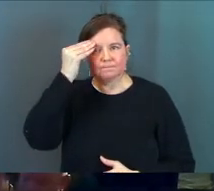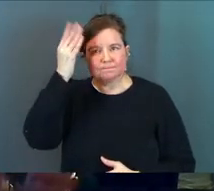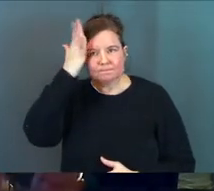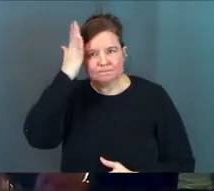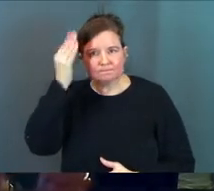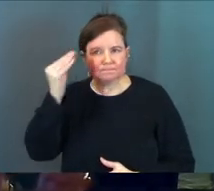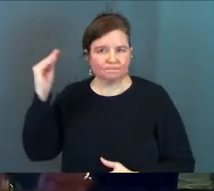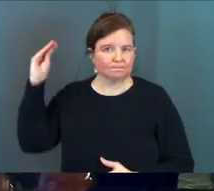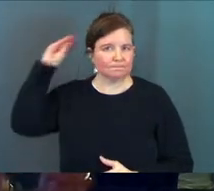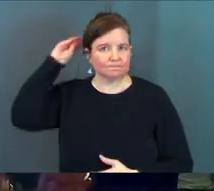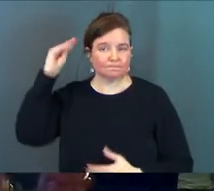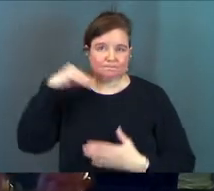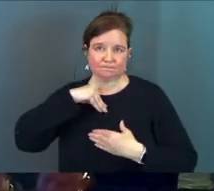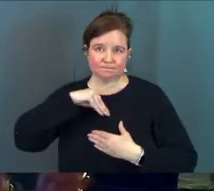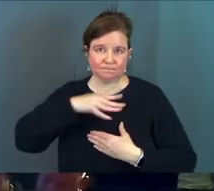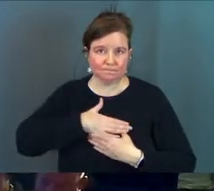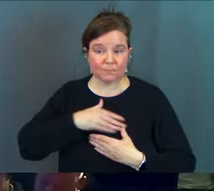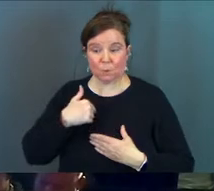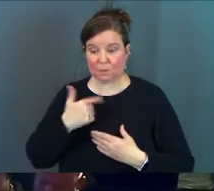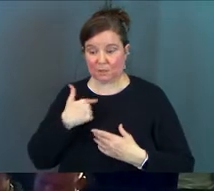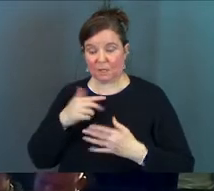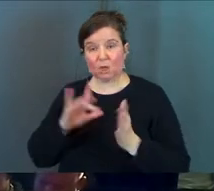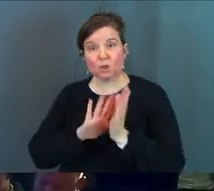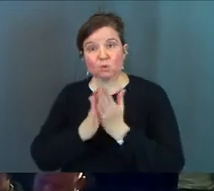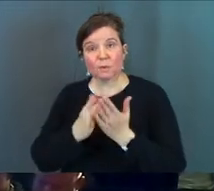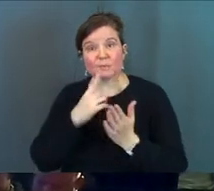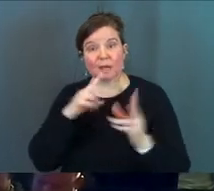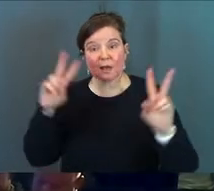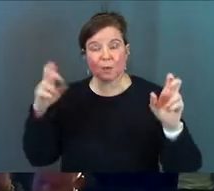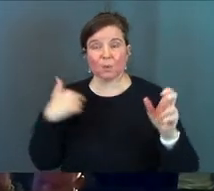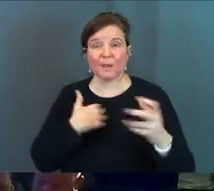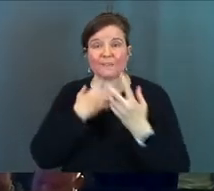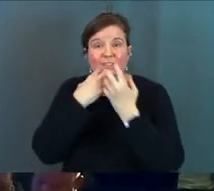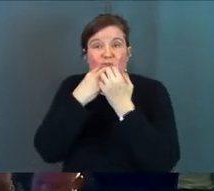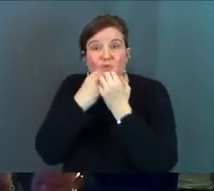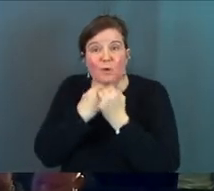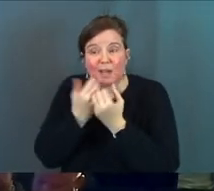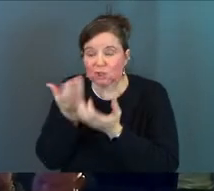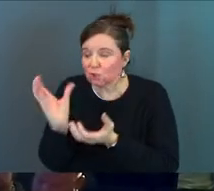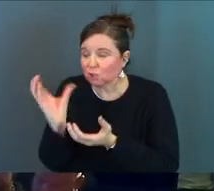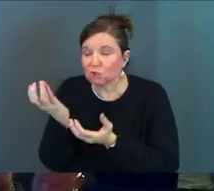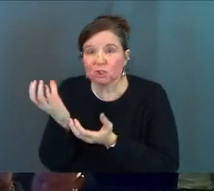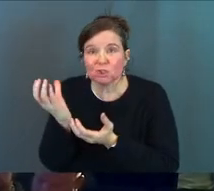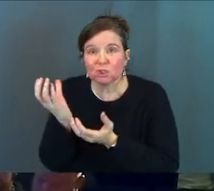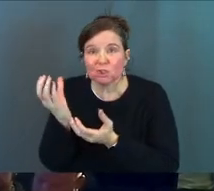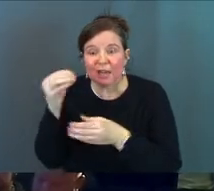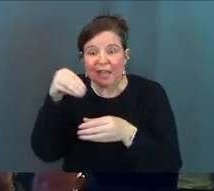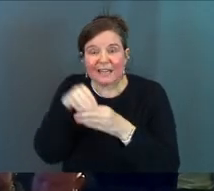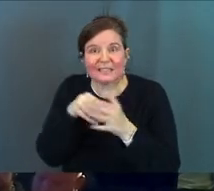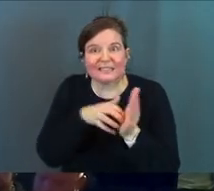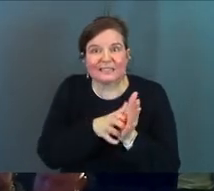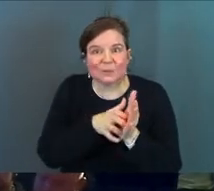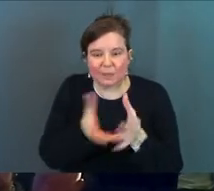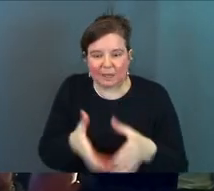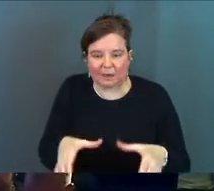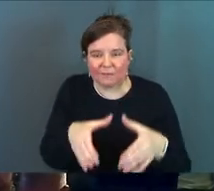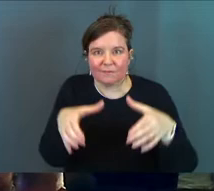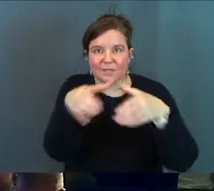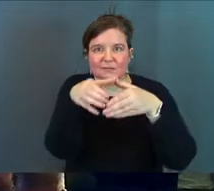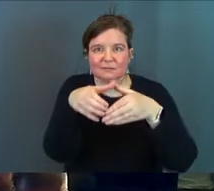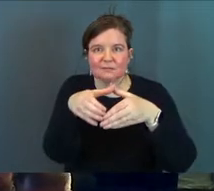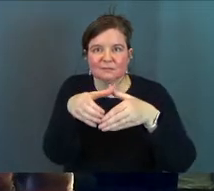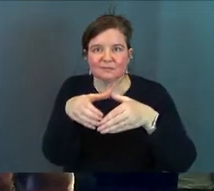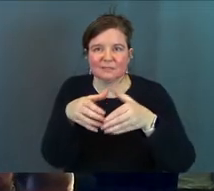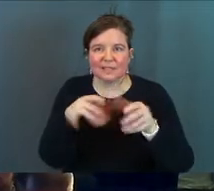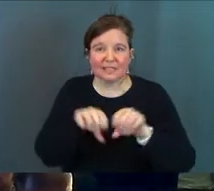the scripture says that we have this treasure do you know this verse we have this treasure and it is in earthen vessels it is in broken clay